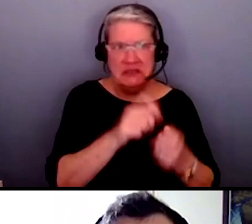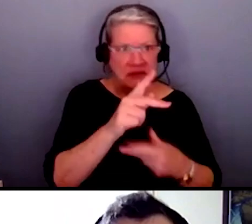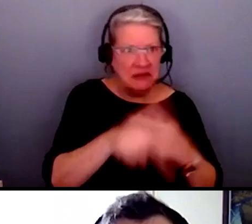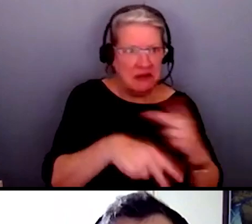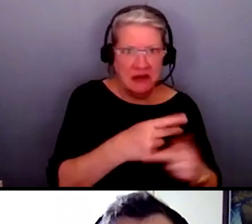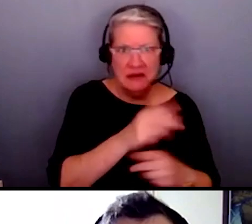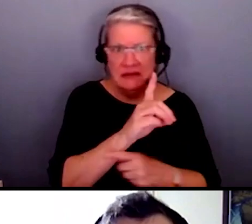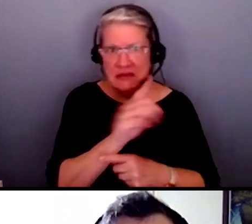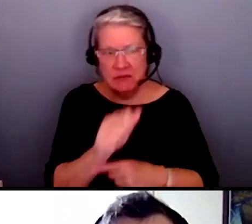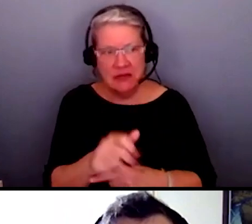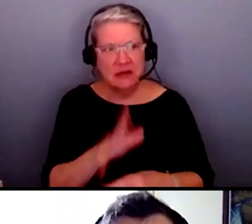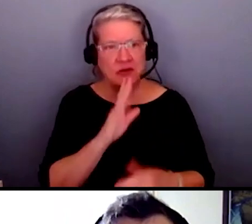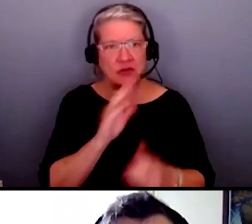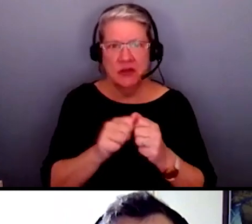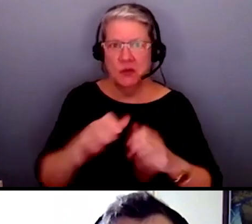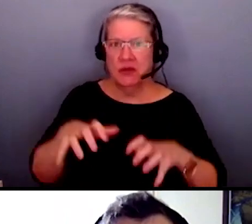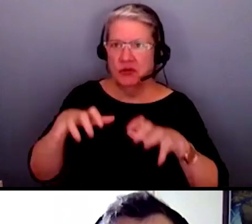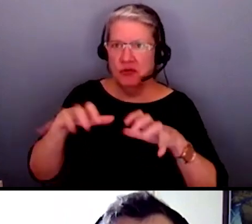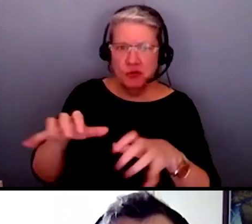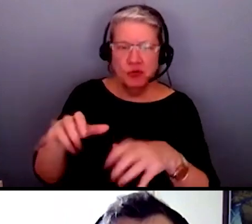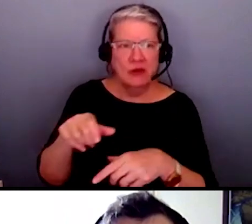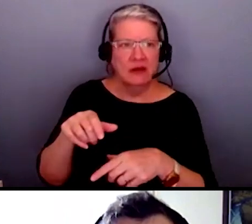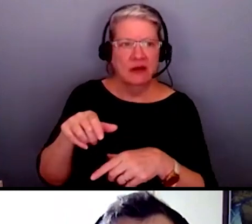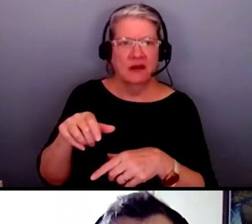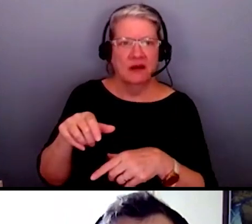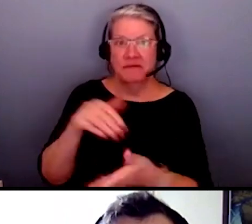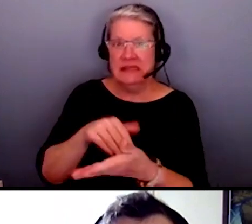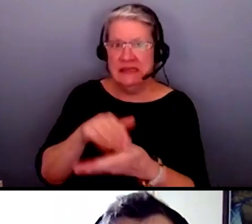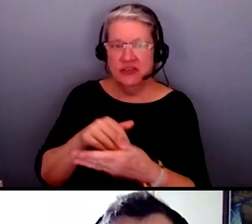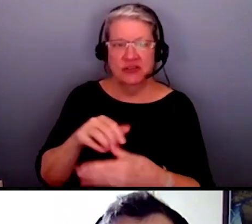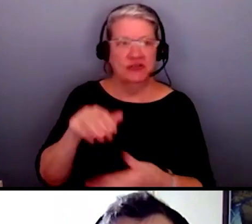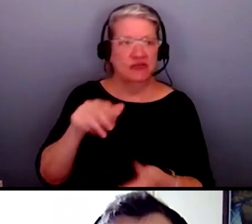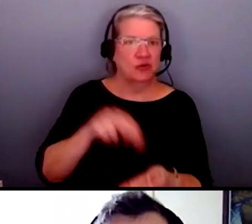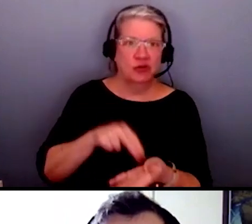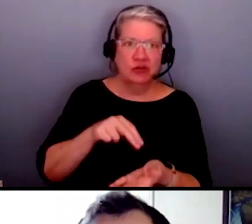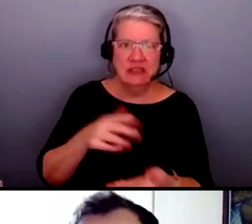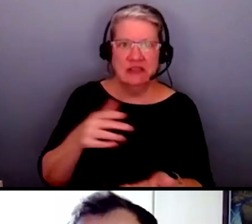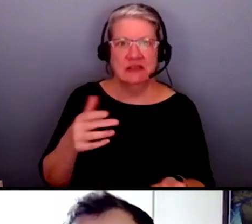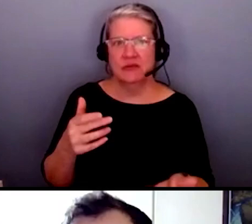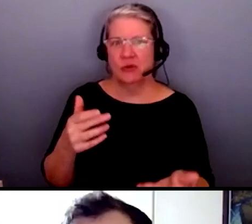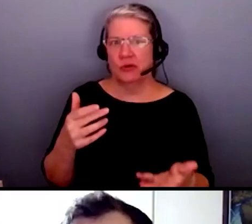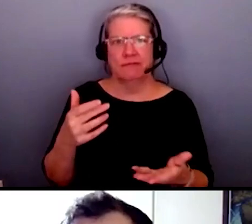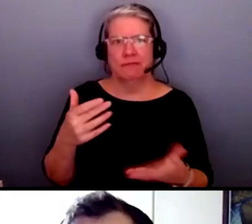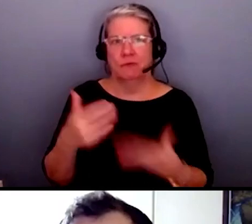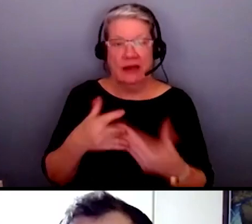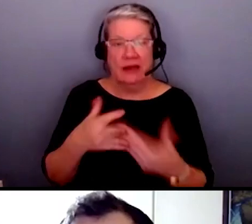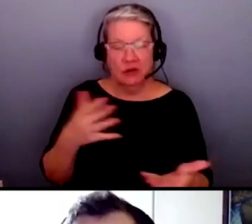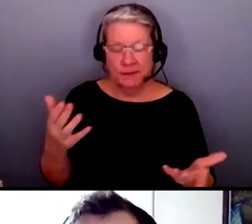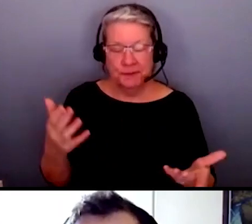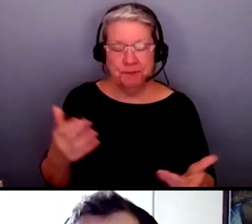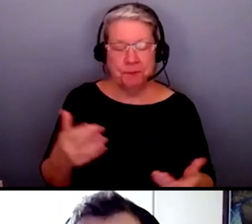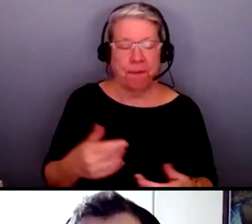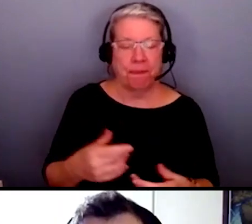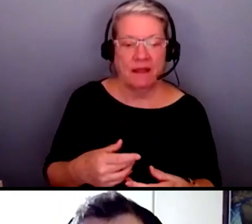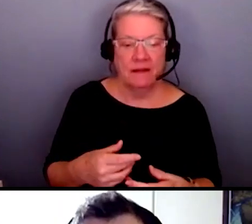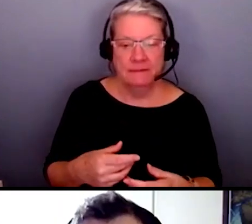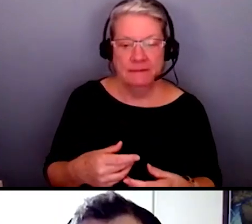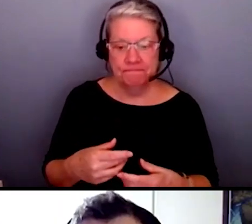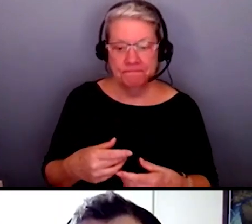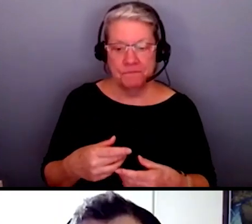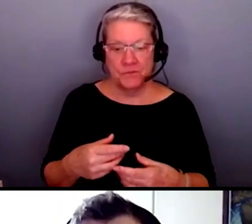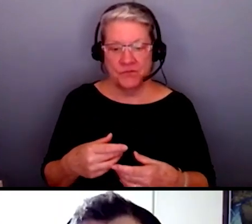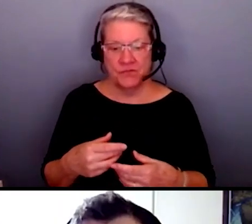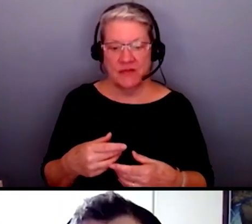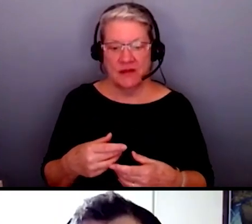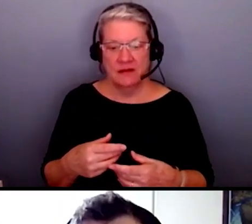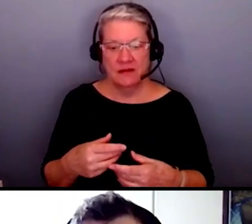with a large group of physicians or nurses or district planners or whatever that might be you know that's why we're